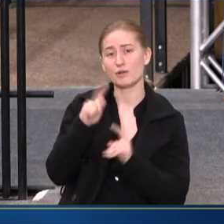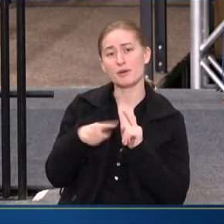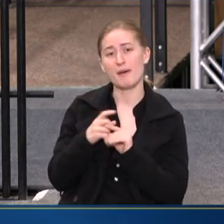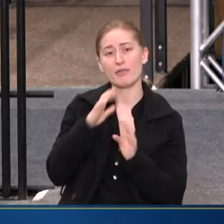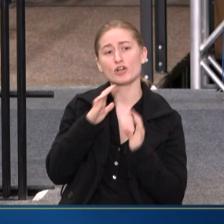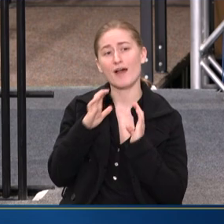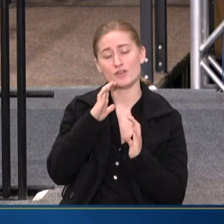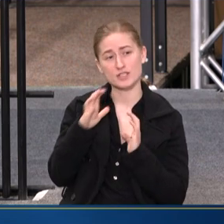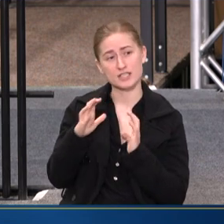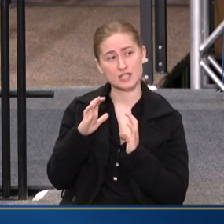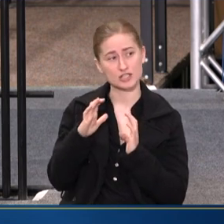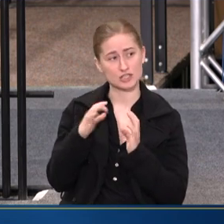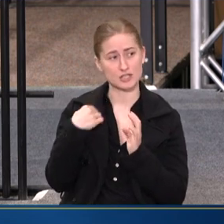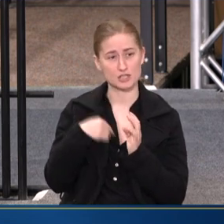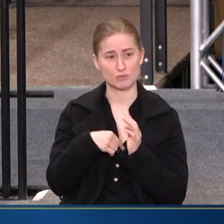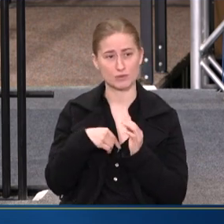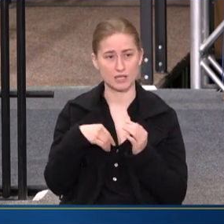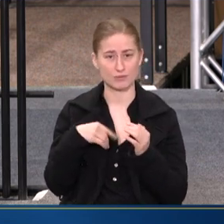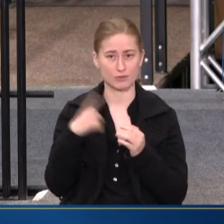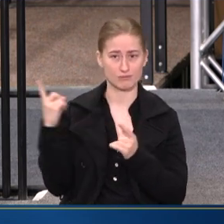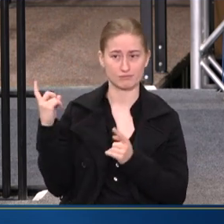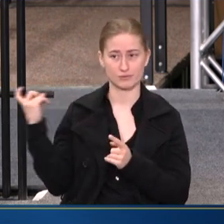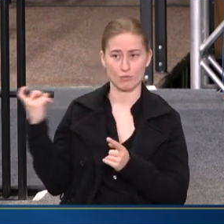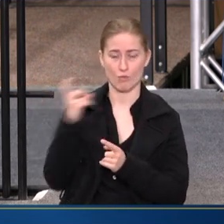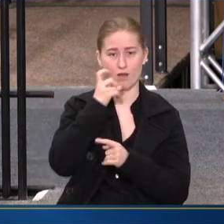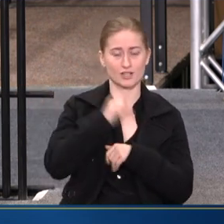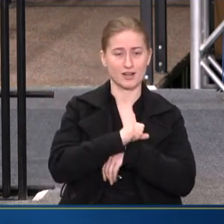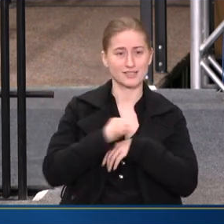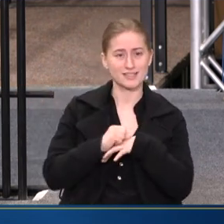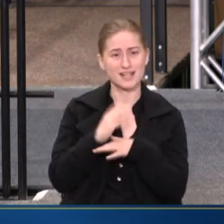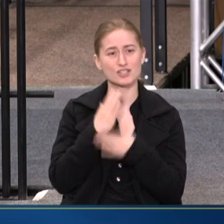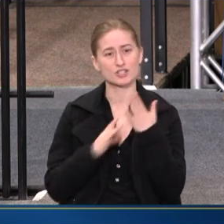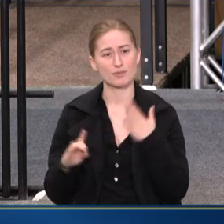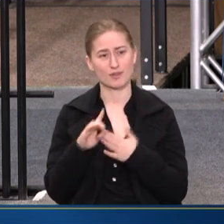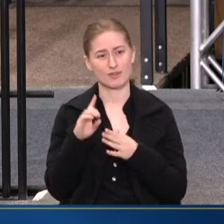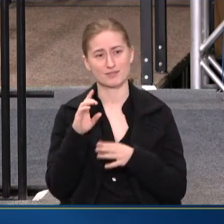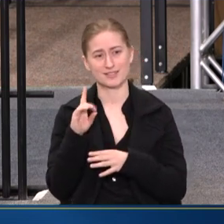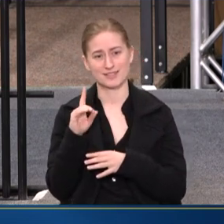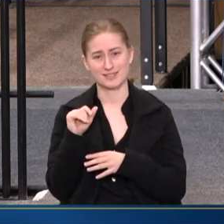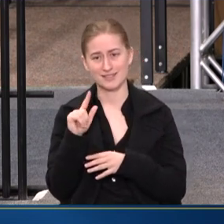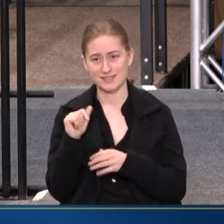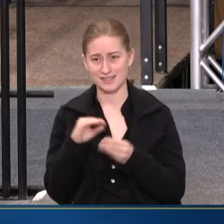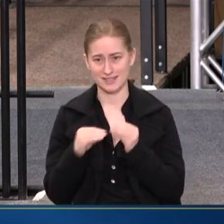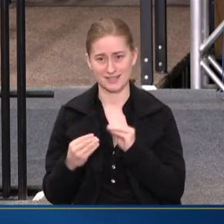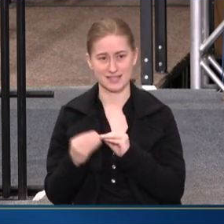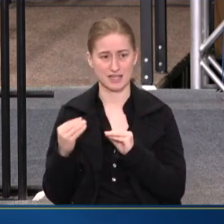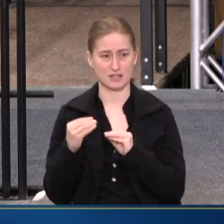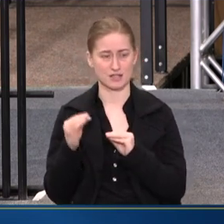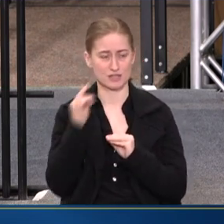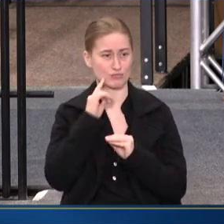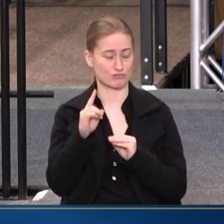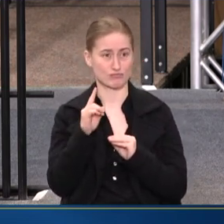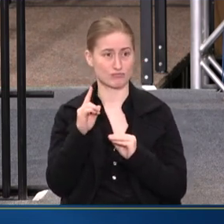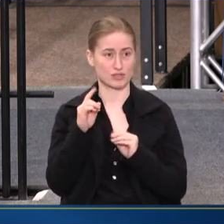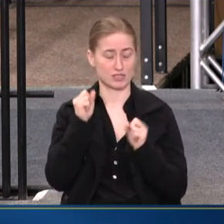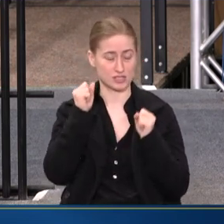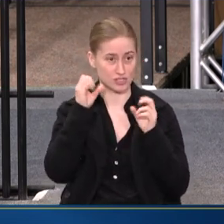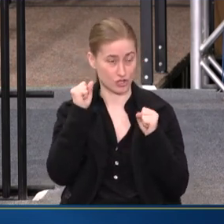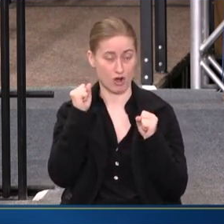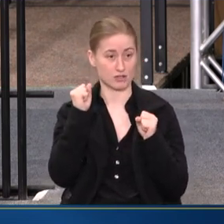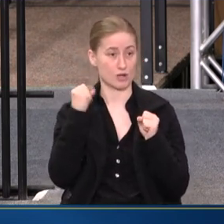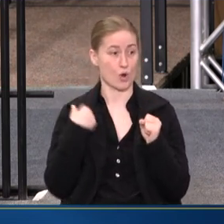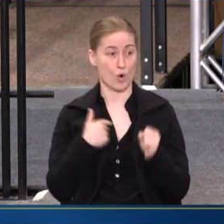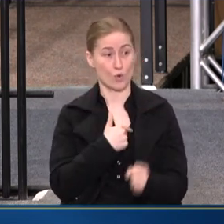CONVERSATION AS WE WERE COMING ON STAGE. AND SOME OF THOSE DATA ARE INCREDIBLY STARK. WE KNOW